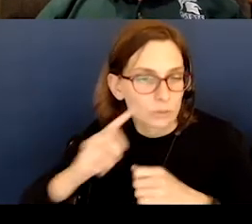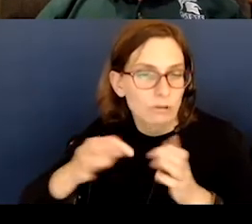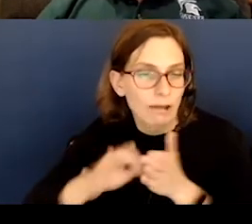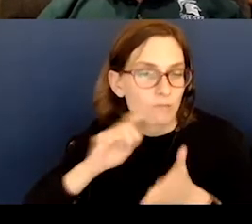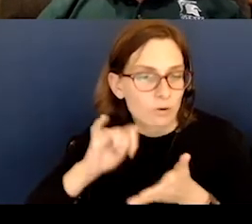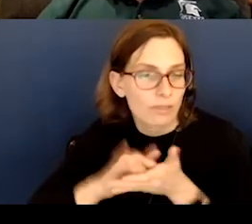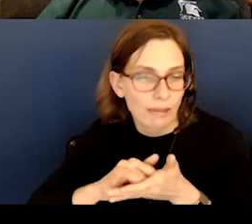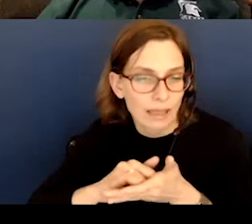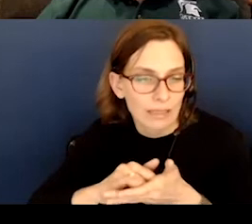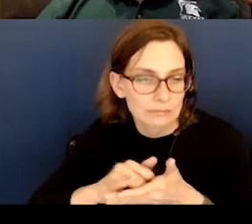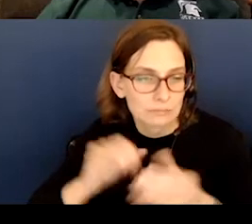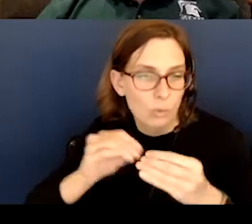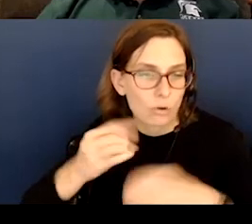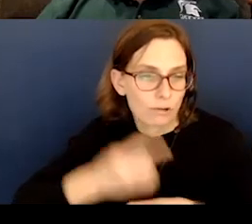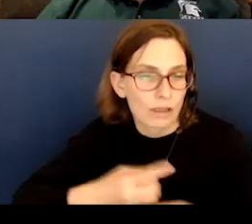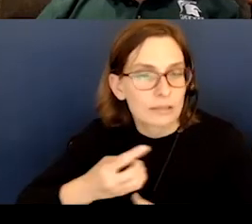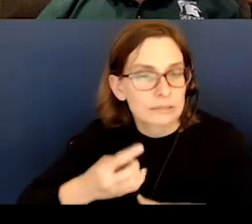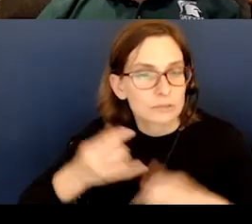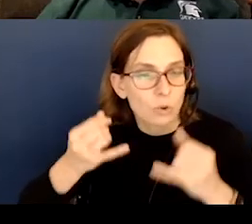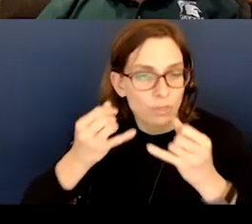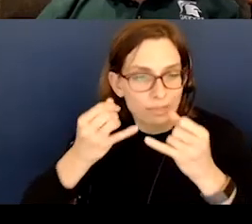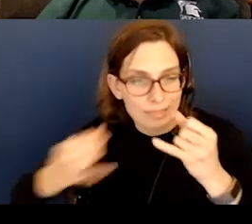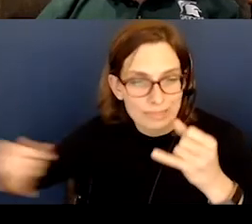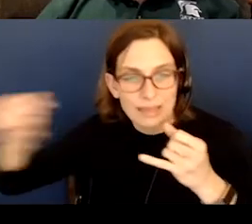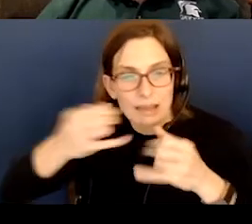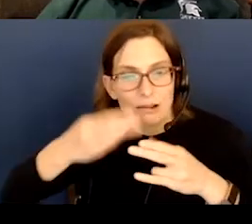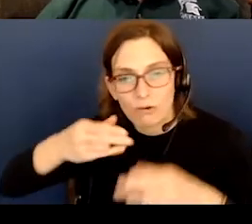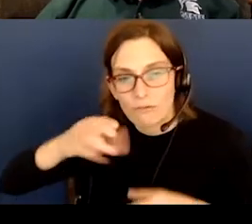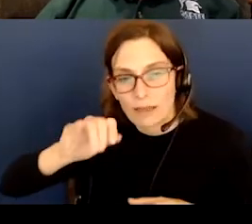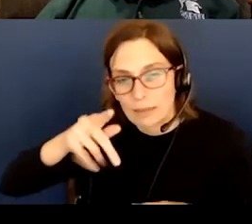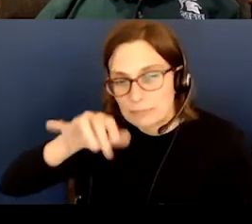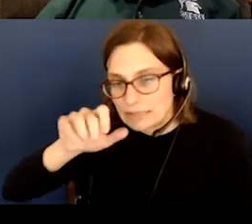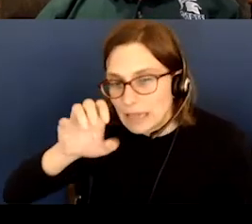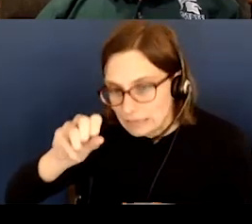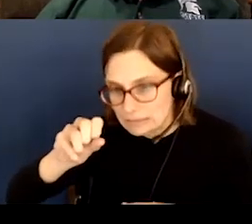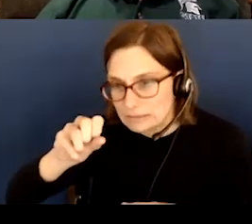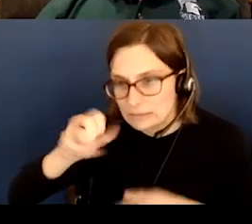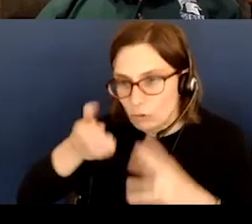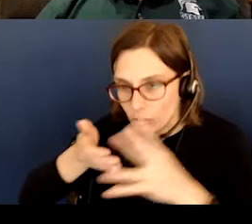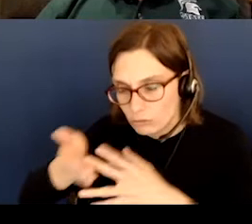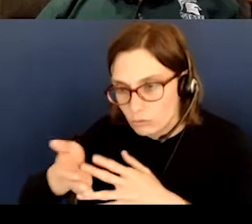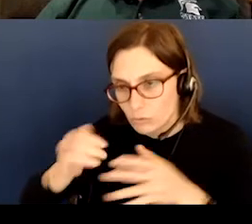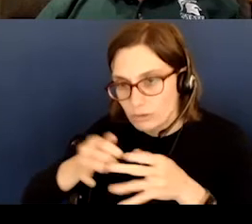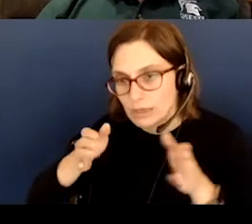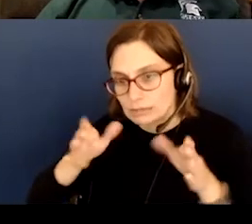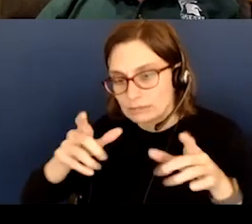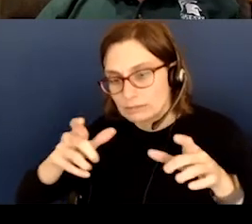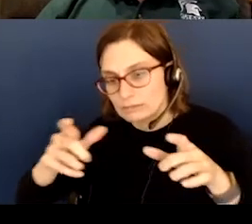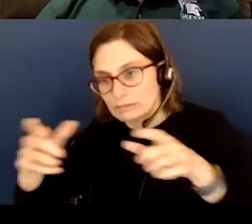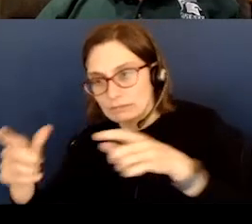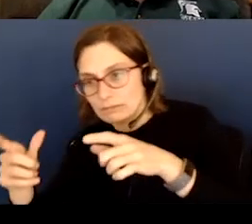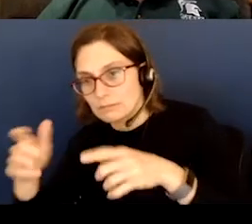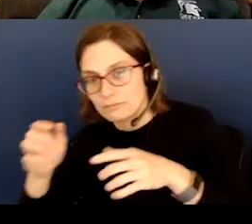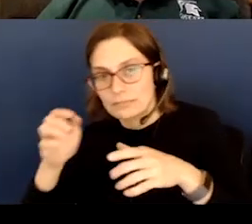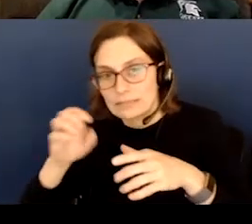So this line here, this is called the line of absides going through that, it is processing eastward or forward.